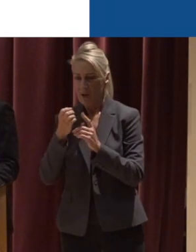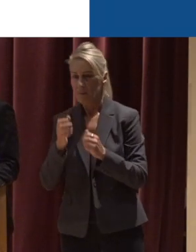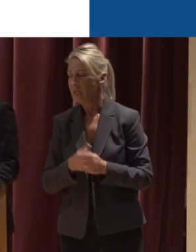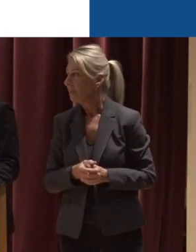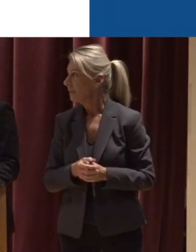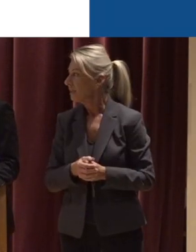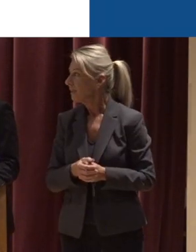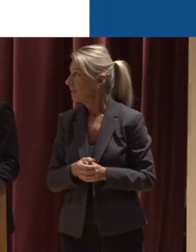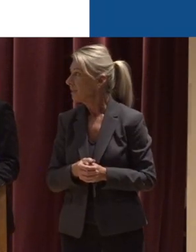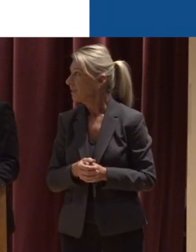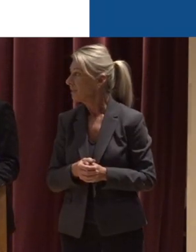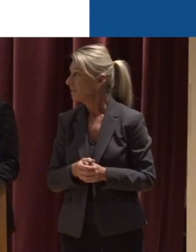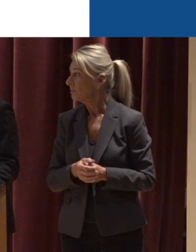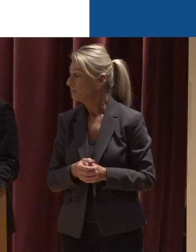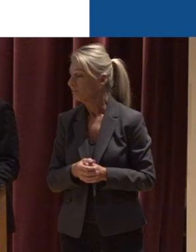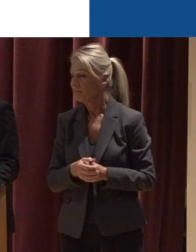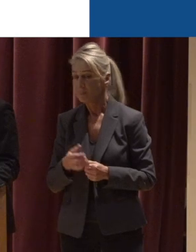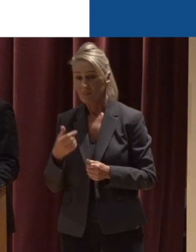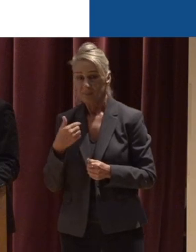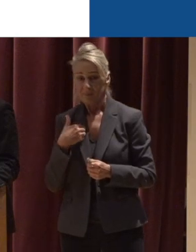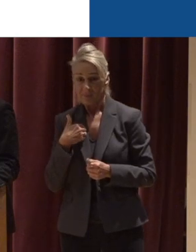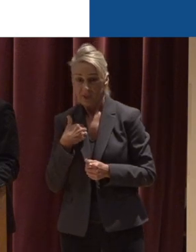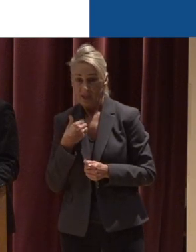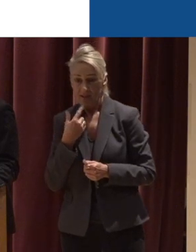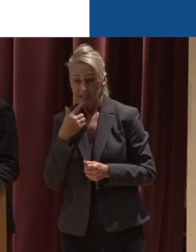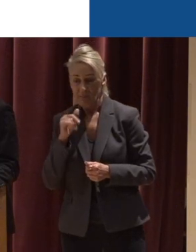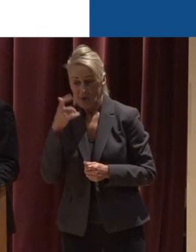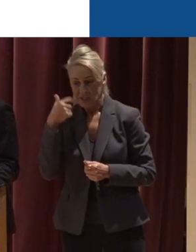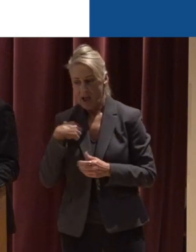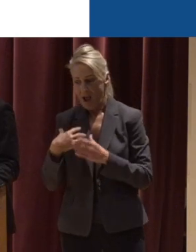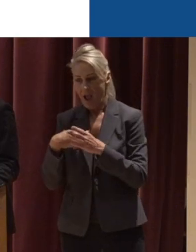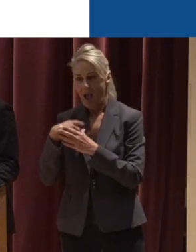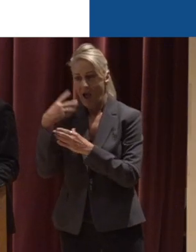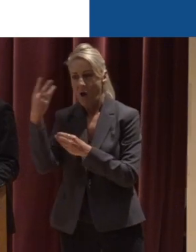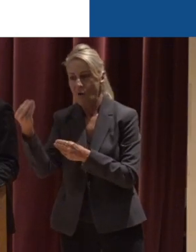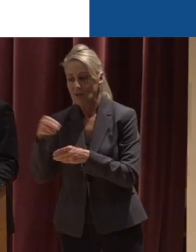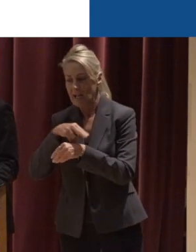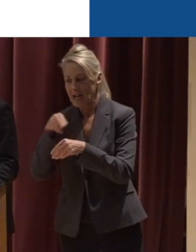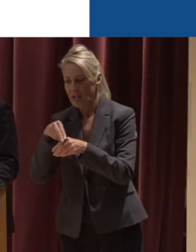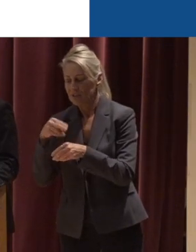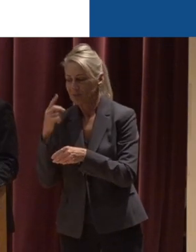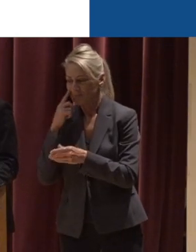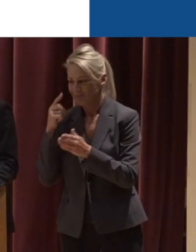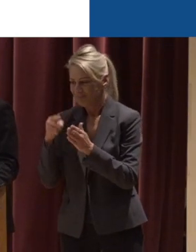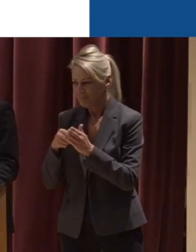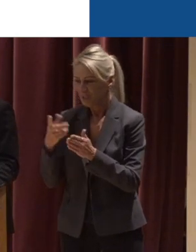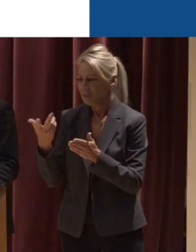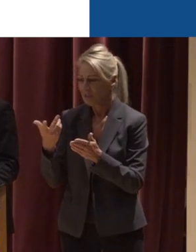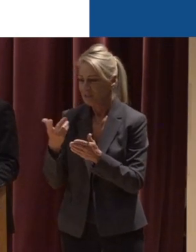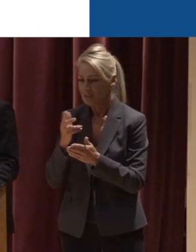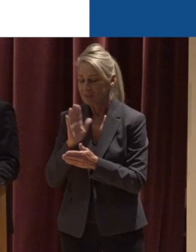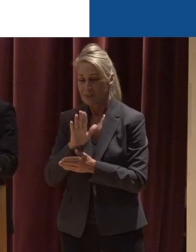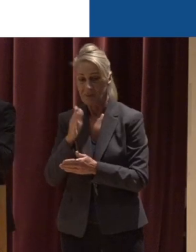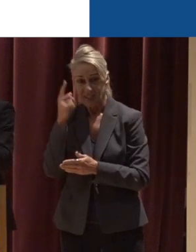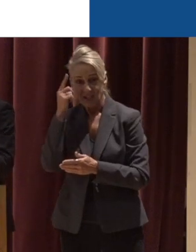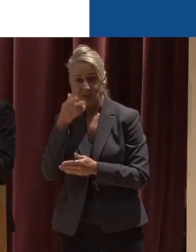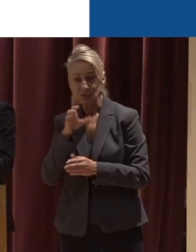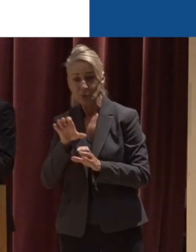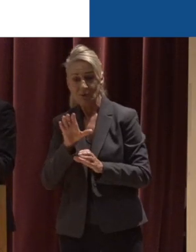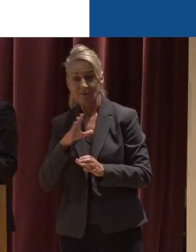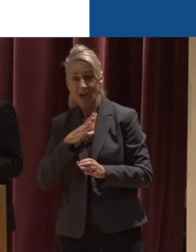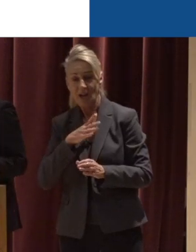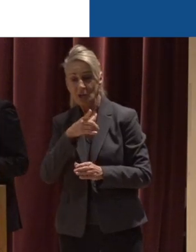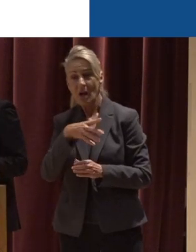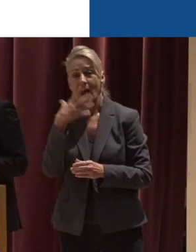And I say this because, you know, I'm out in the natural environment And I see how damaging best intentions can be And so when you're out enjoying